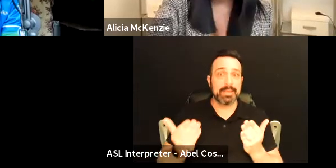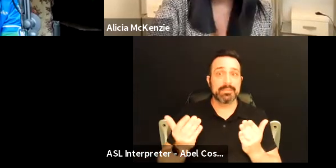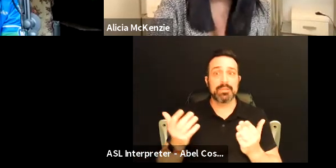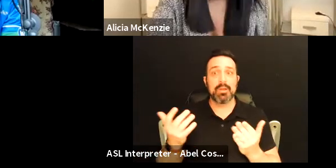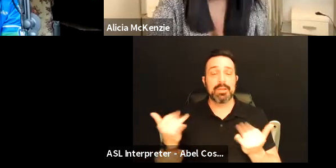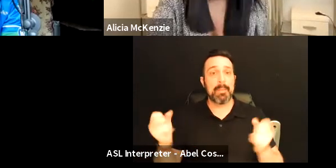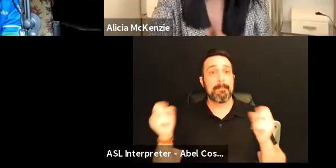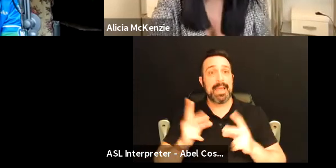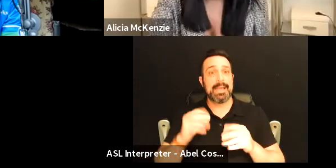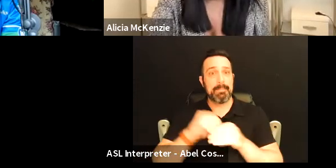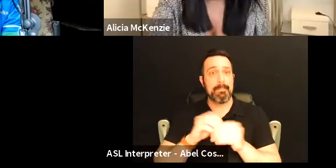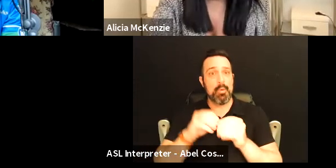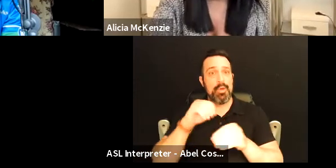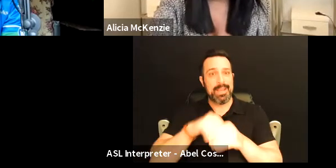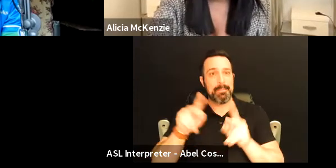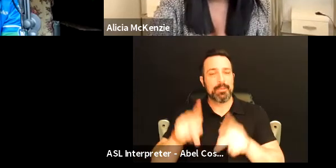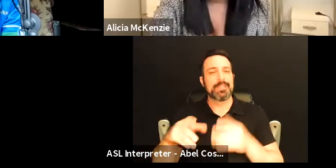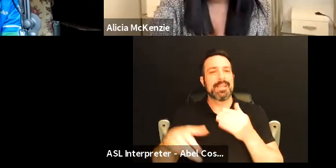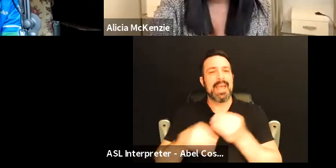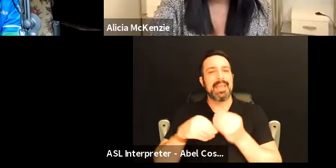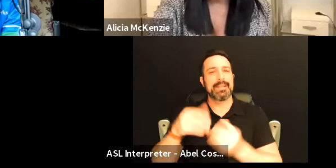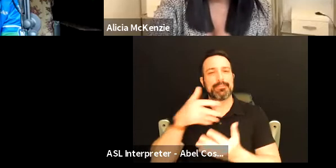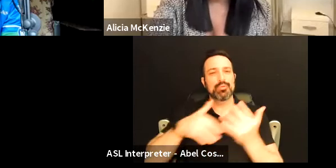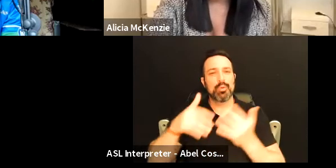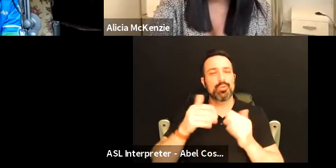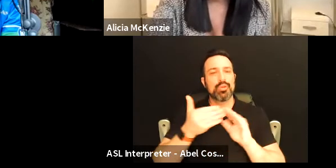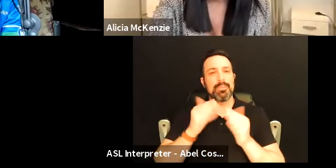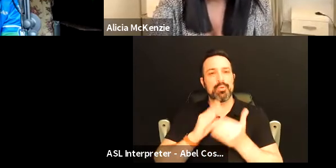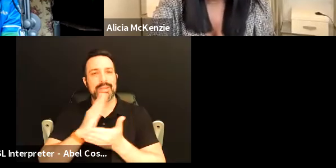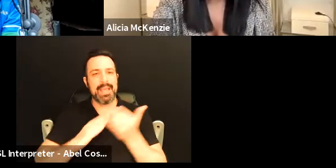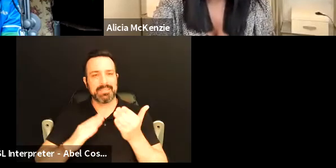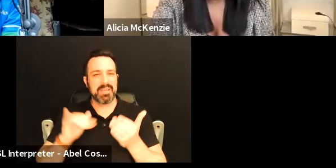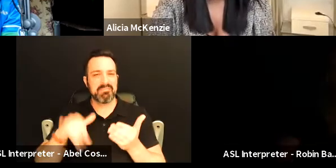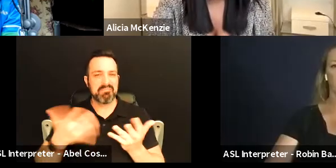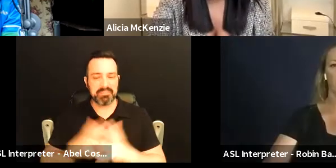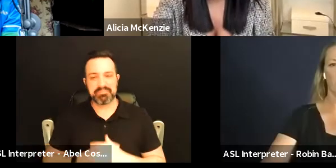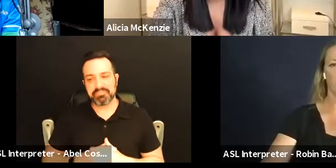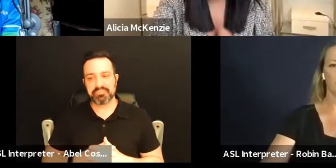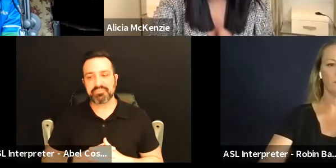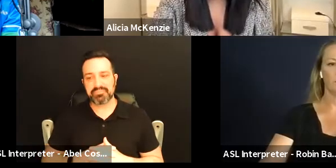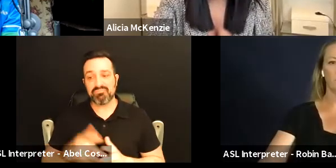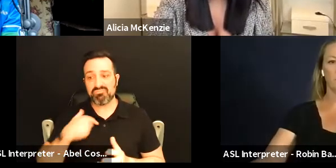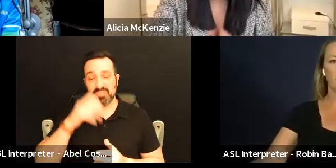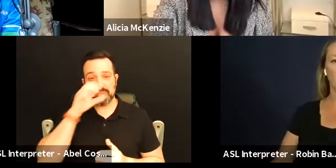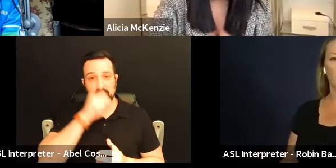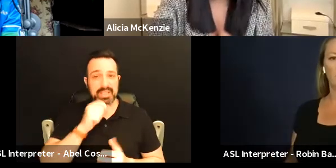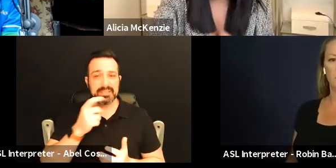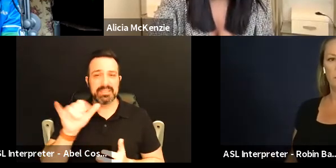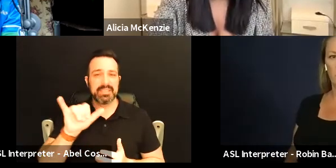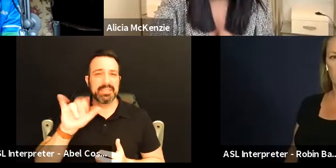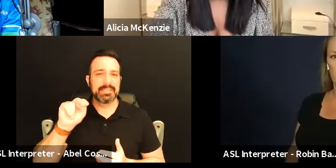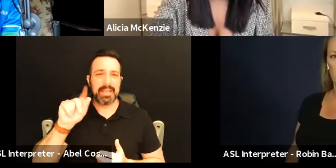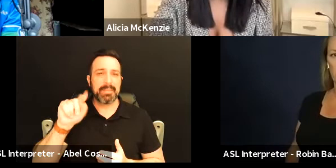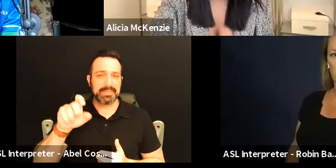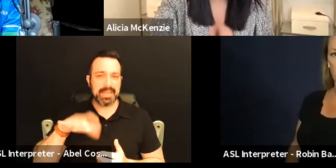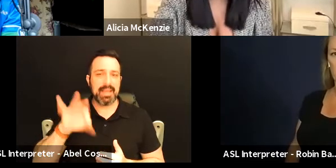more in and just adding kind of that social community aspect to it. So I guess I same same as Nate I